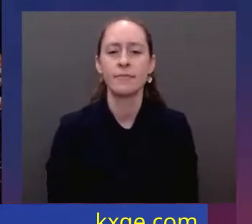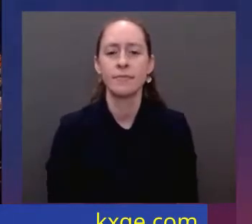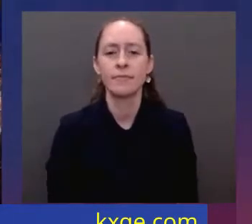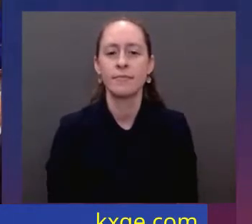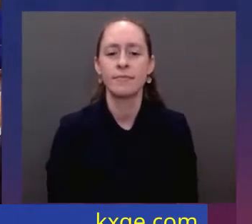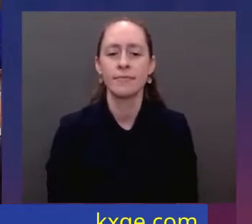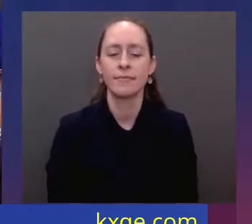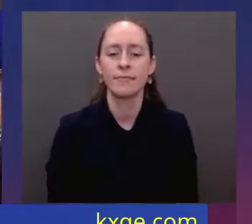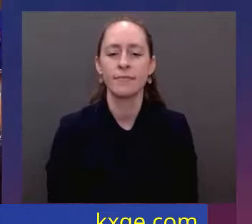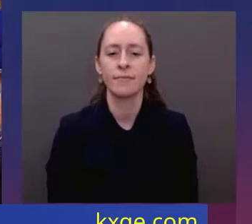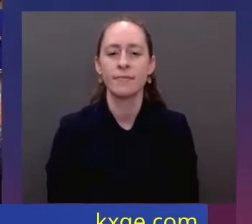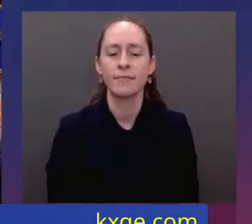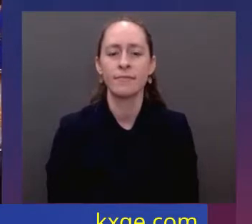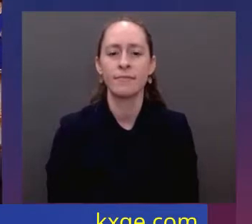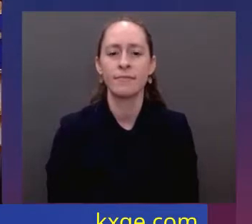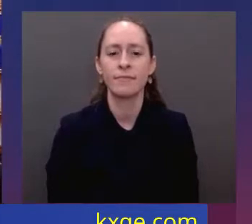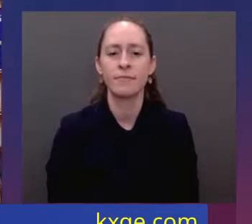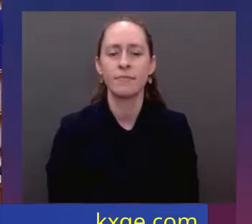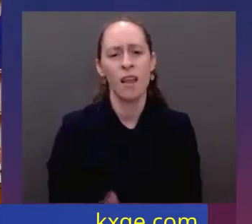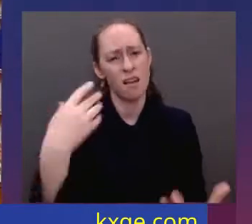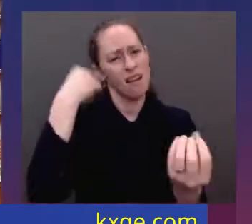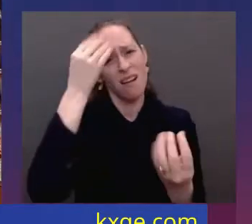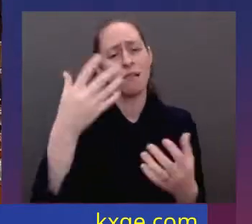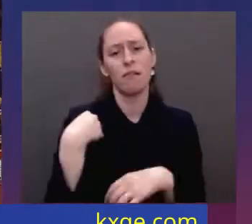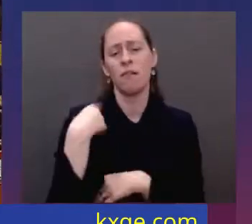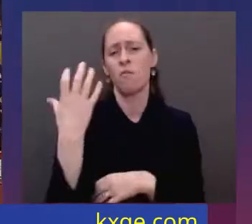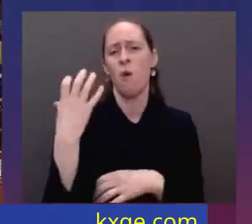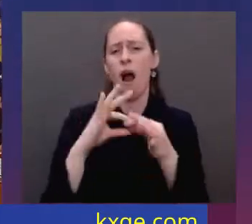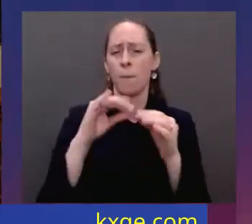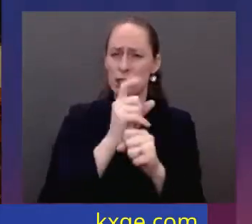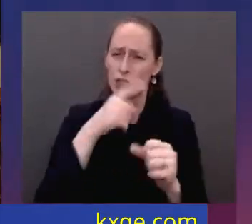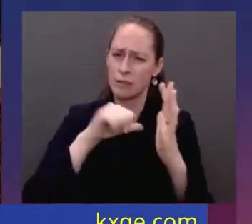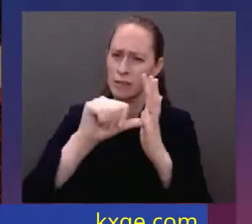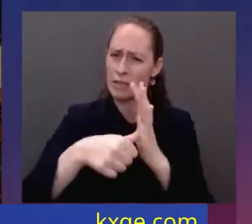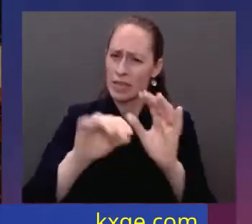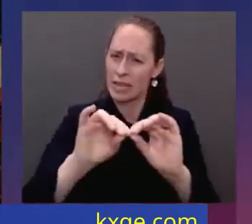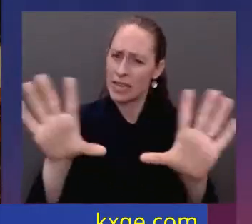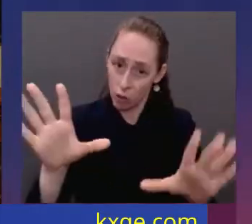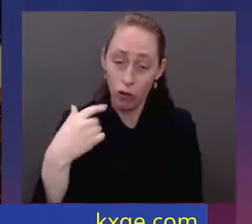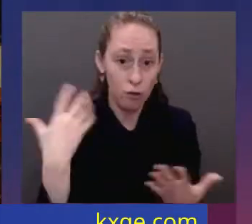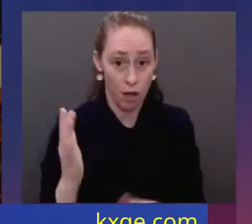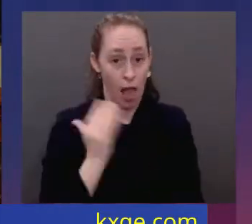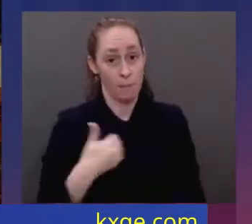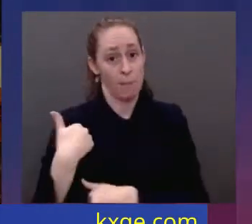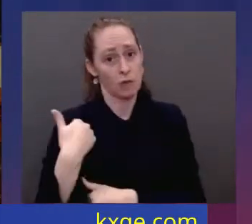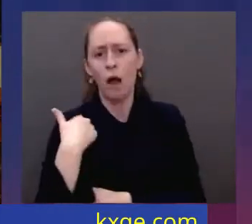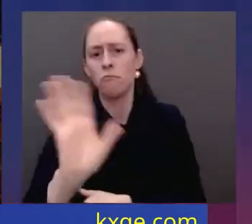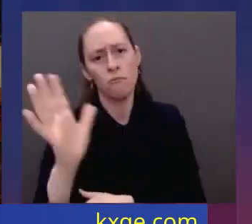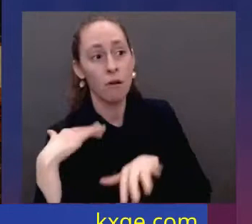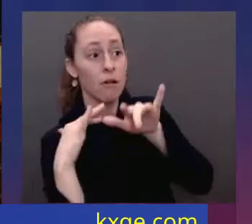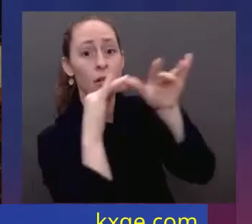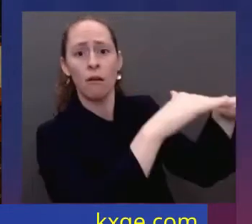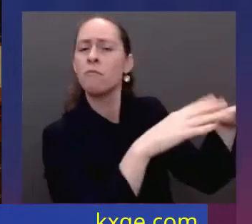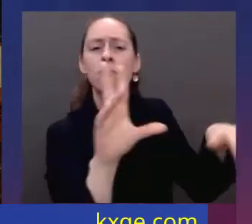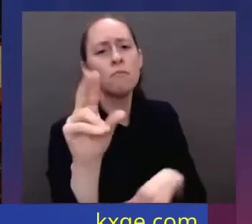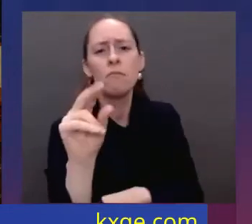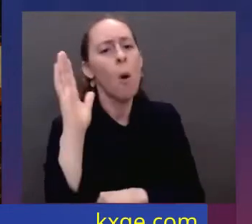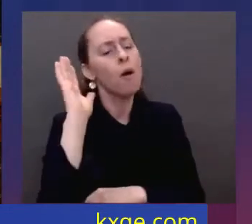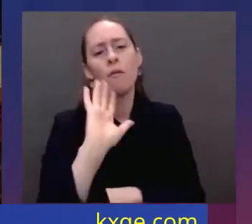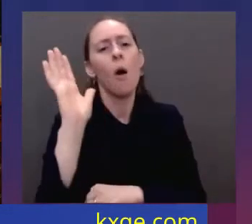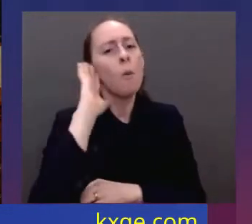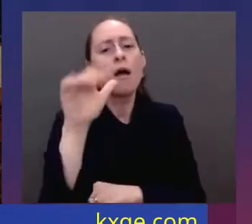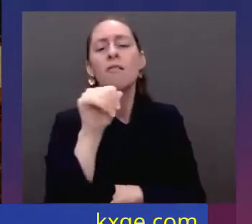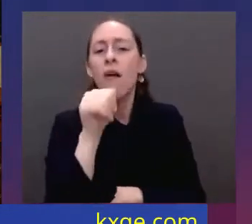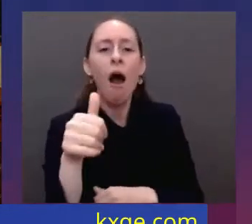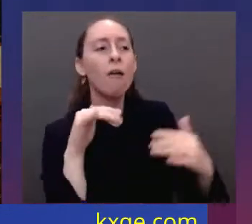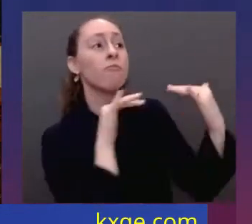But let me be clear, our forces are not engaged and will not engage in the conflict with Russian forces in Ukraine. Our forces are not going to Europe